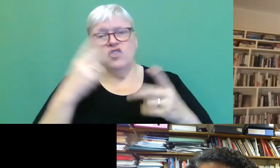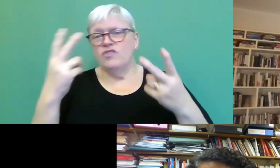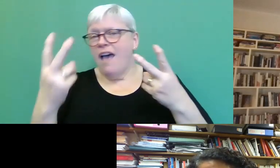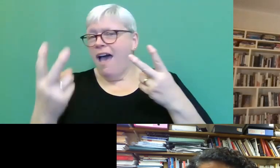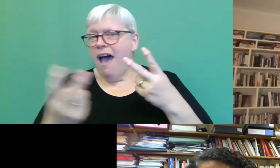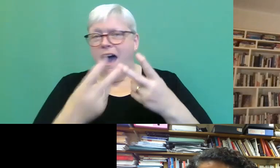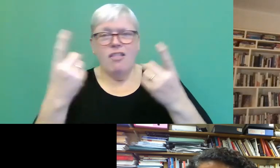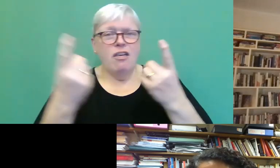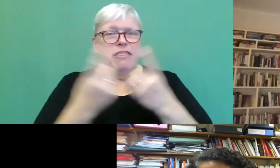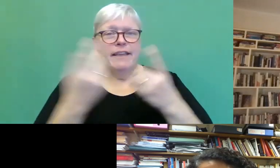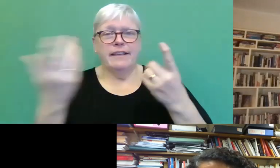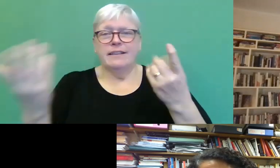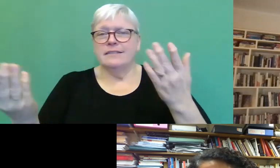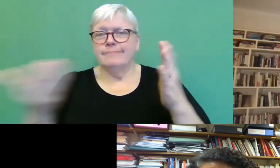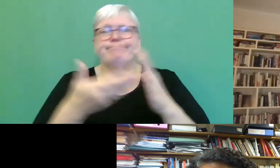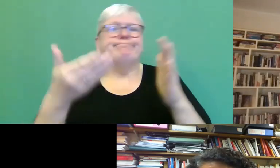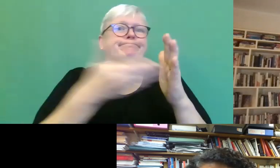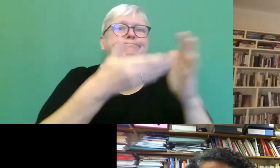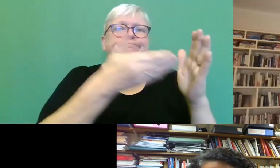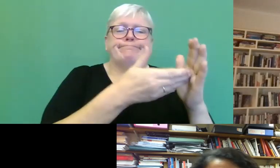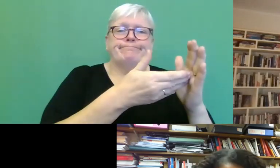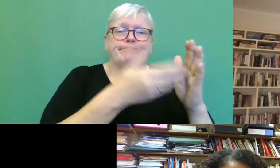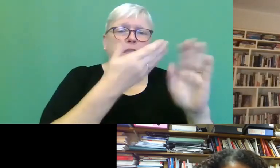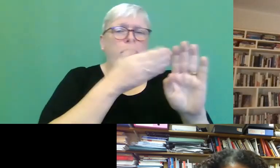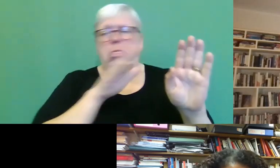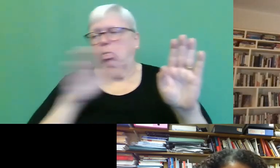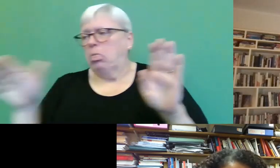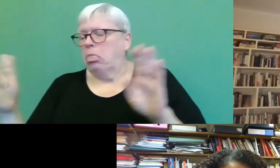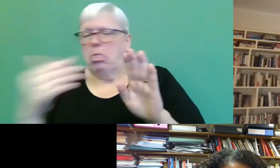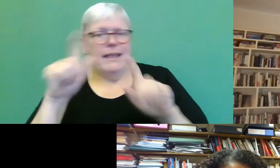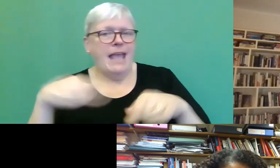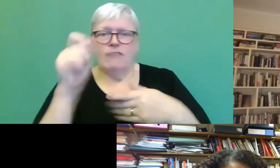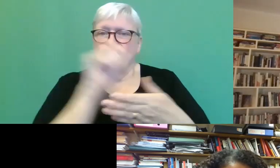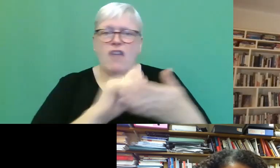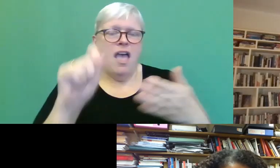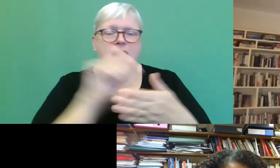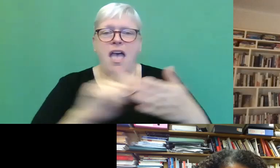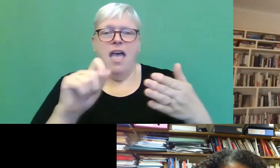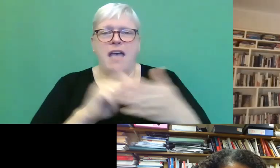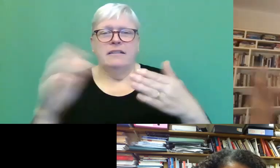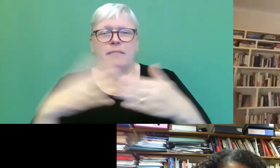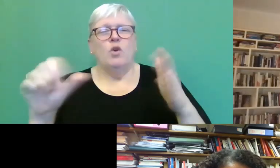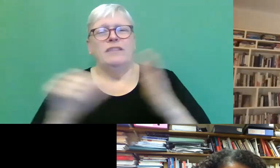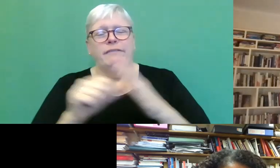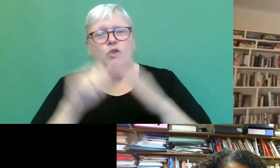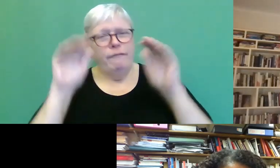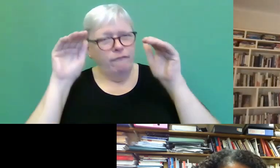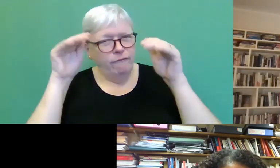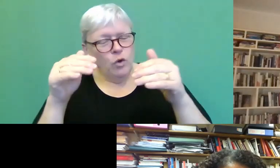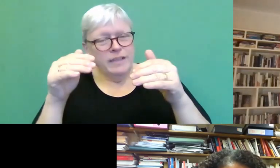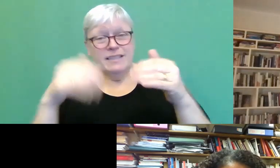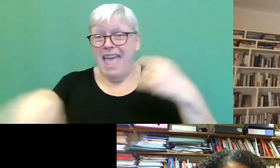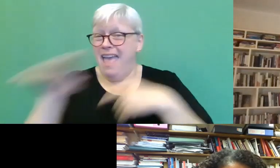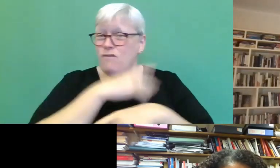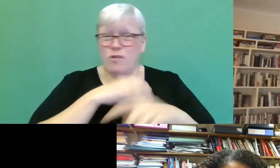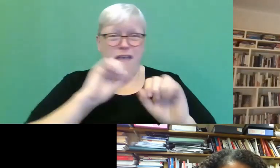day, it throw, it throws me off and it's harder to get focused, but you know, everybody's going to have